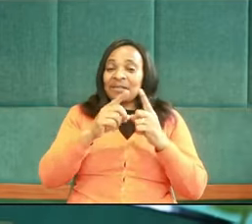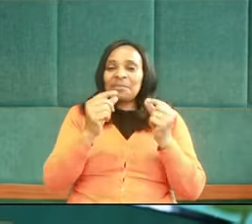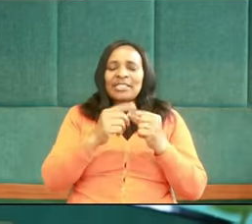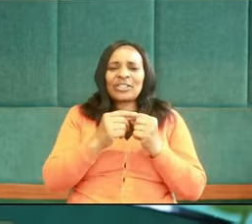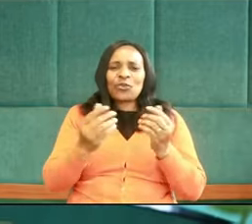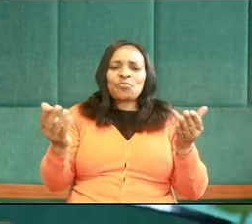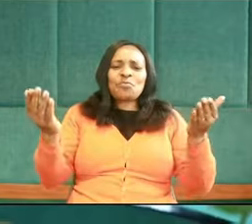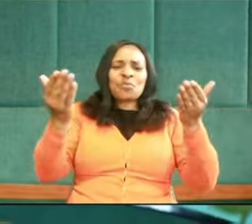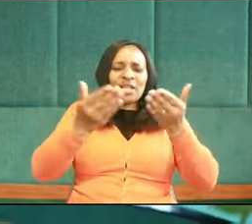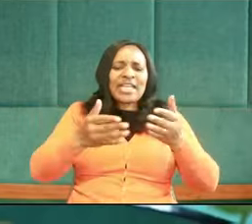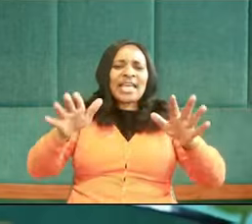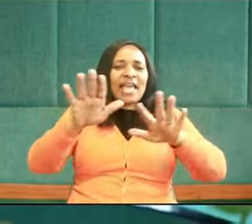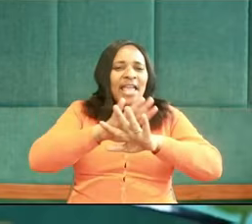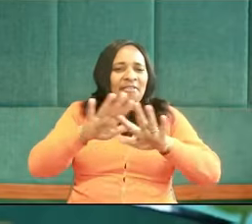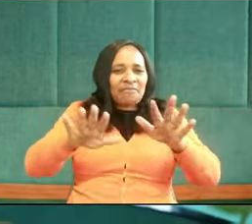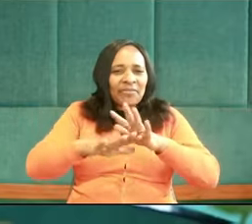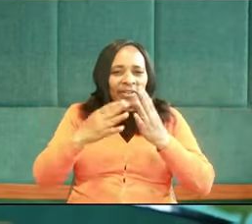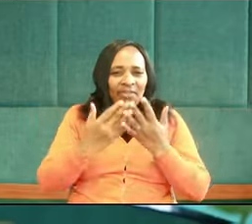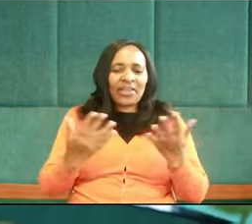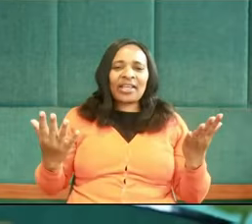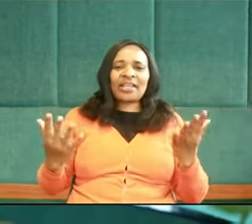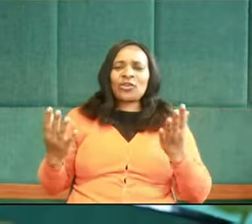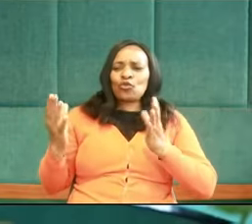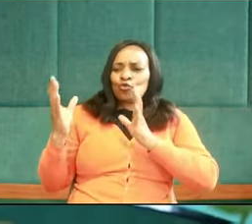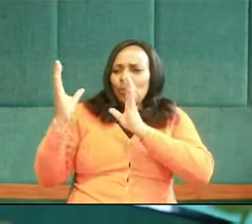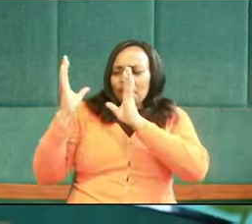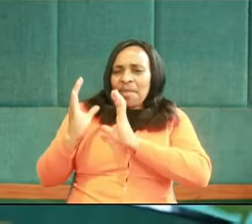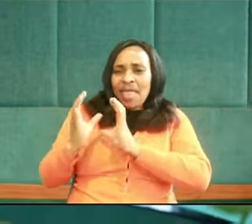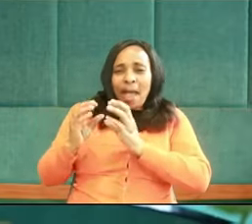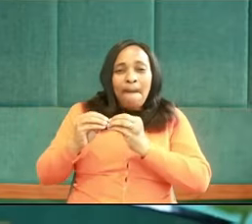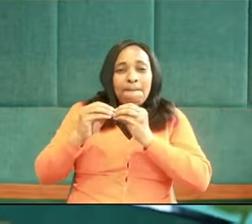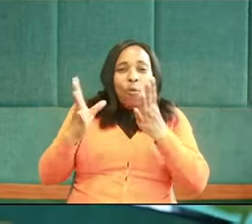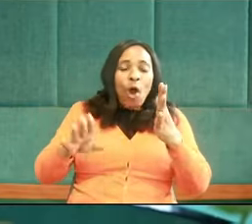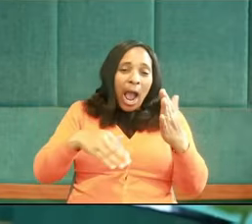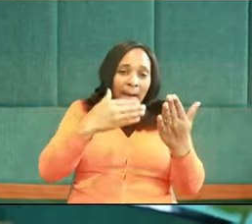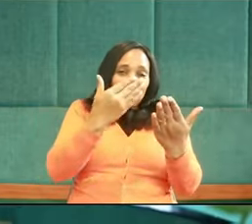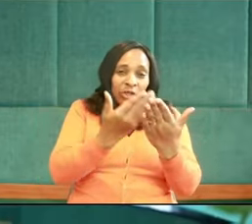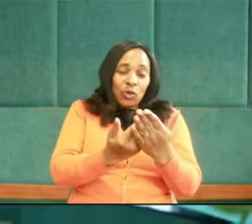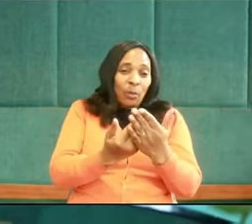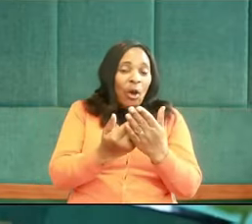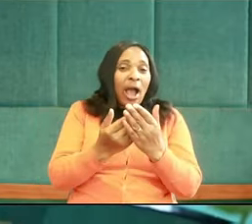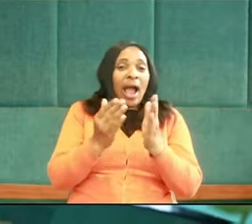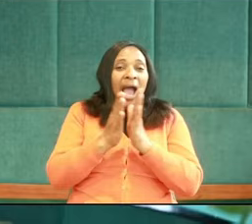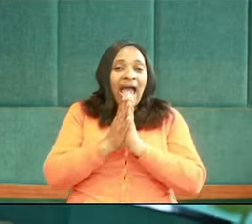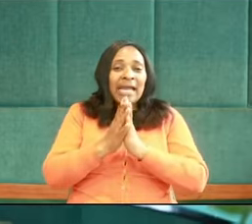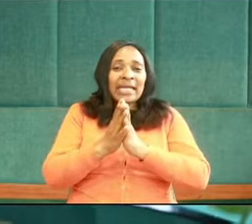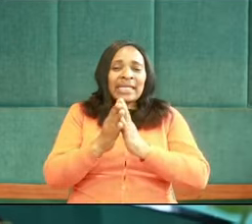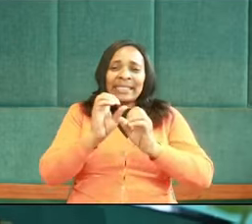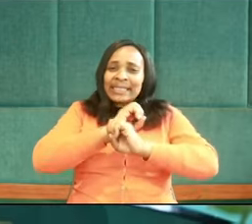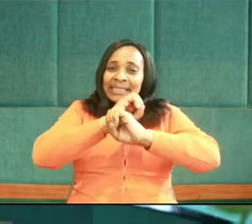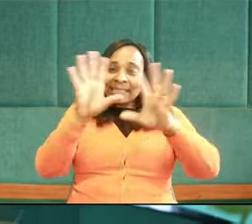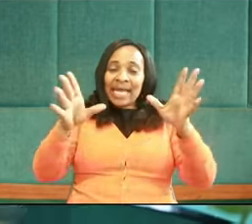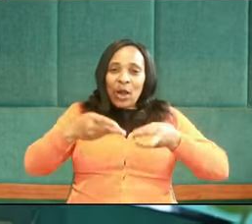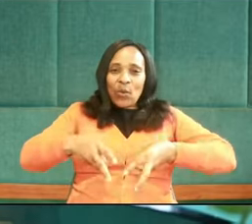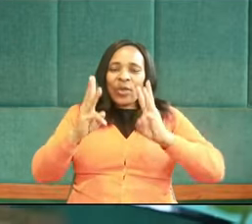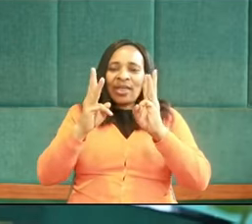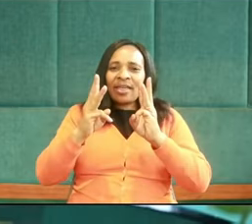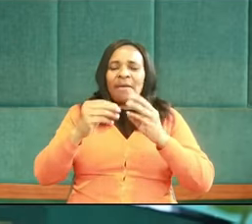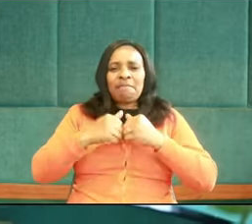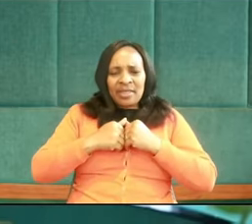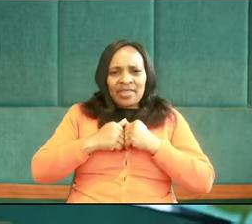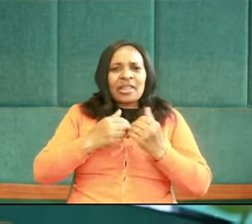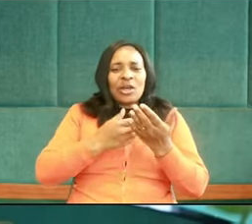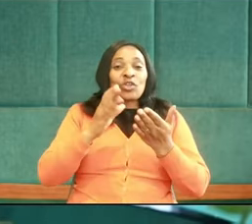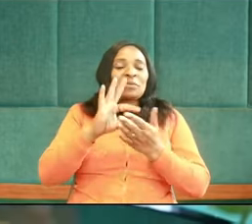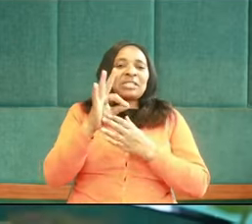bring everything to bear in a more applicable and pointed way. And I believe the Holy Spirit is poised